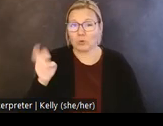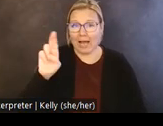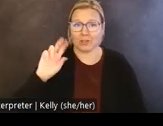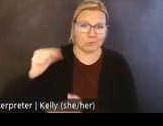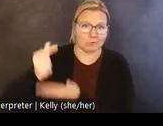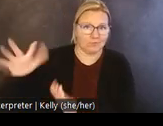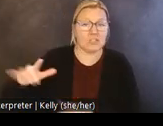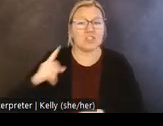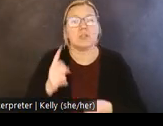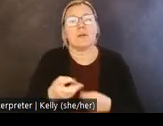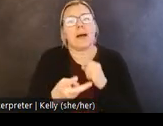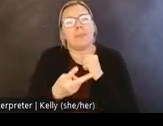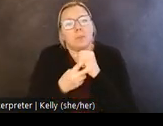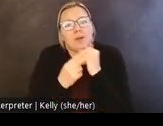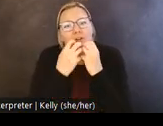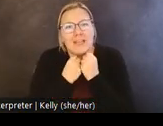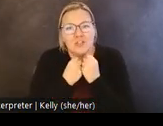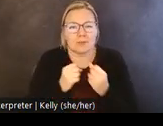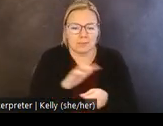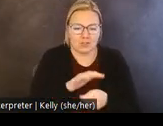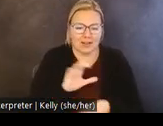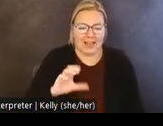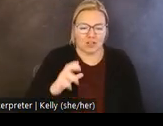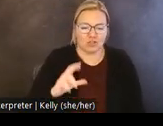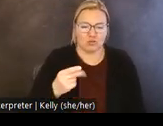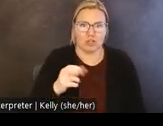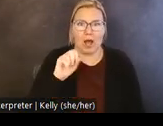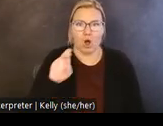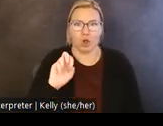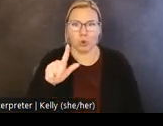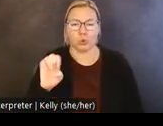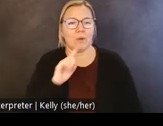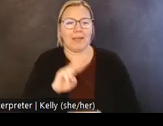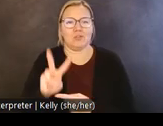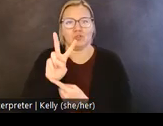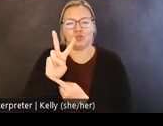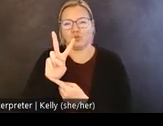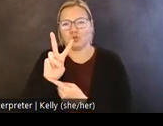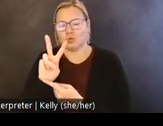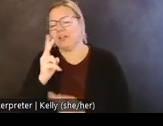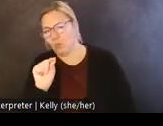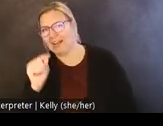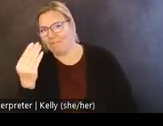the historic preservation office at Chachalu the tribal museum in May 2014 to discuss the potential of working together.